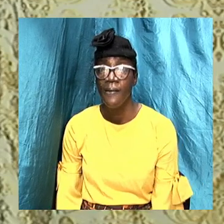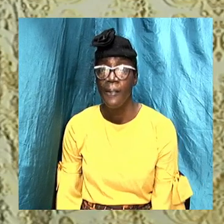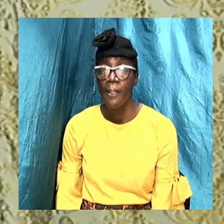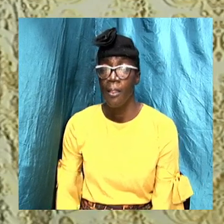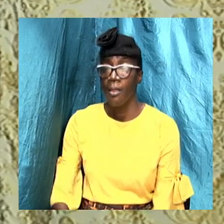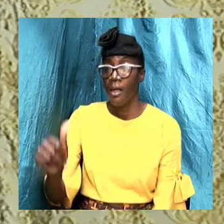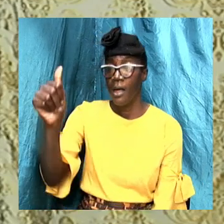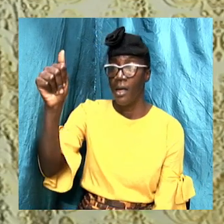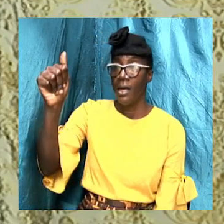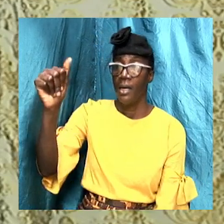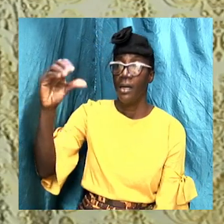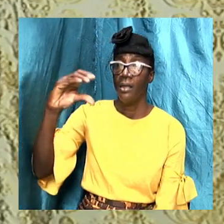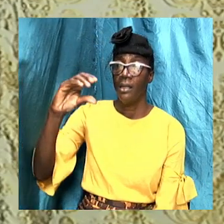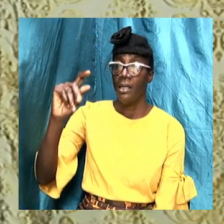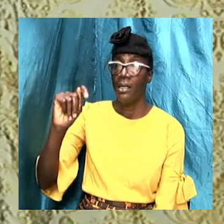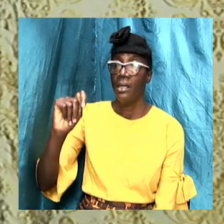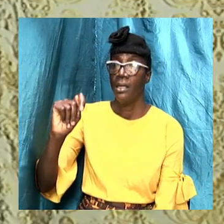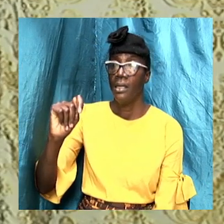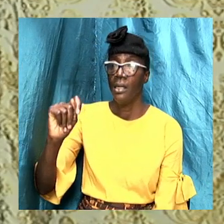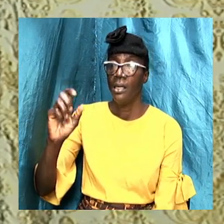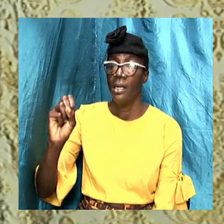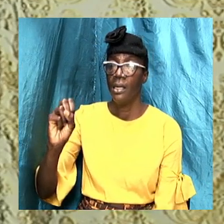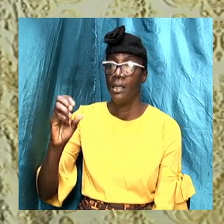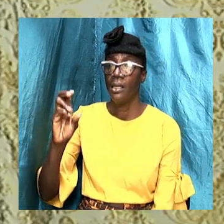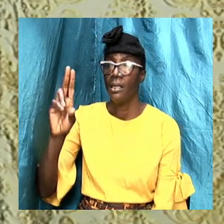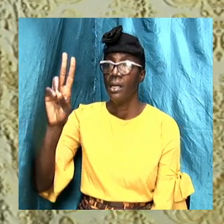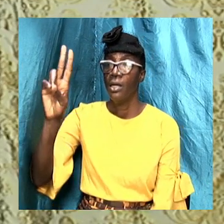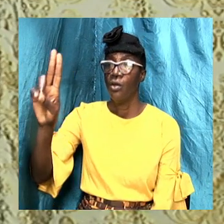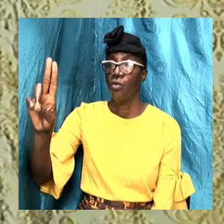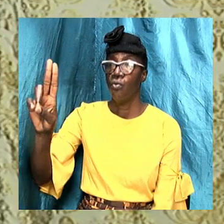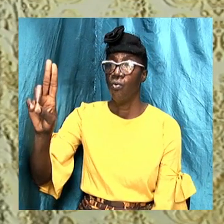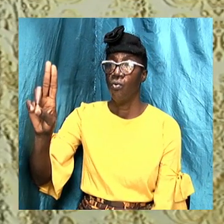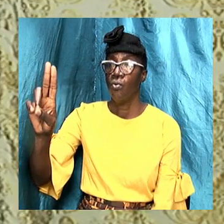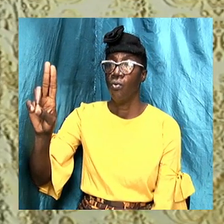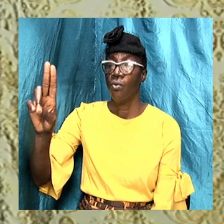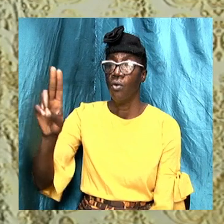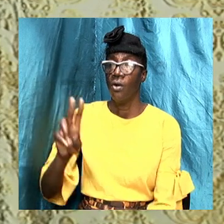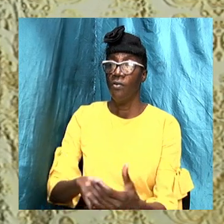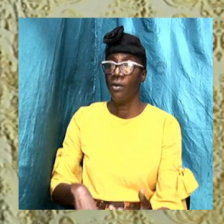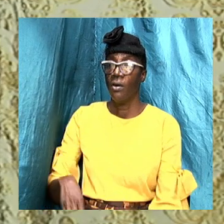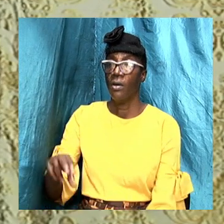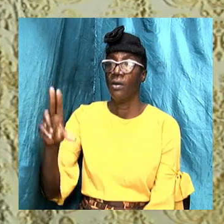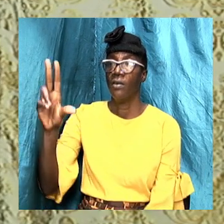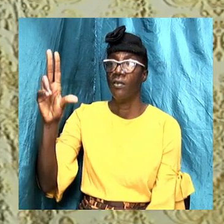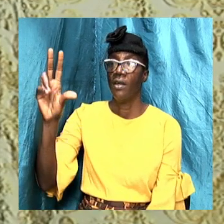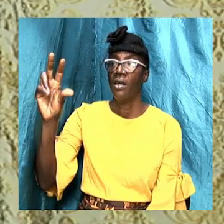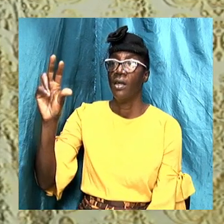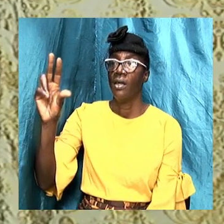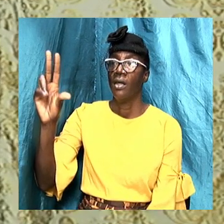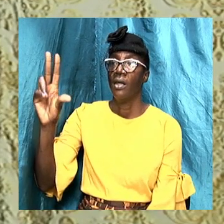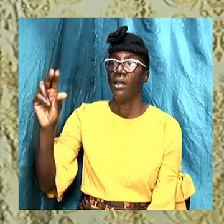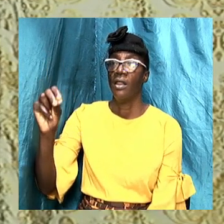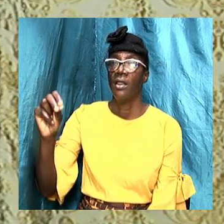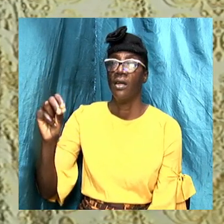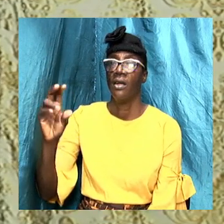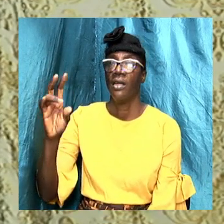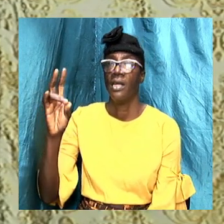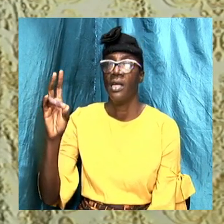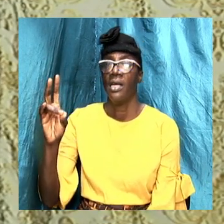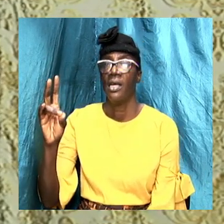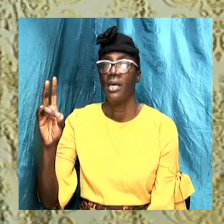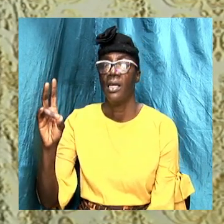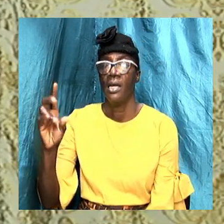Acts 2 verse 38 and then we are going to look at verse 40